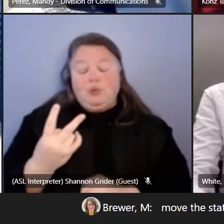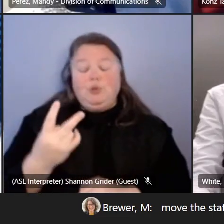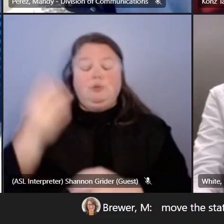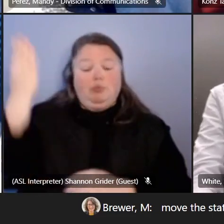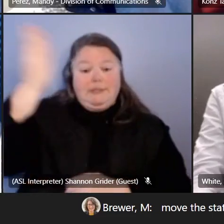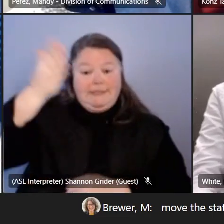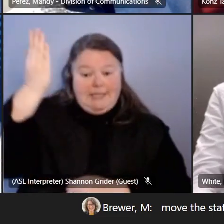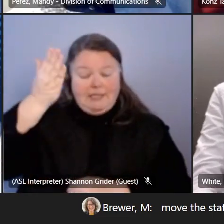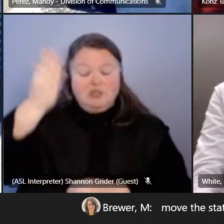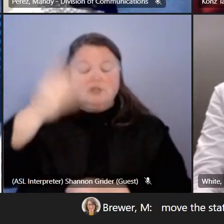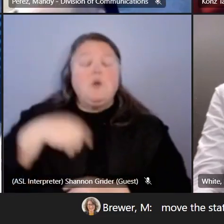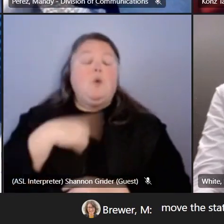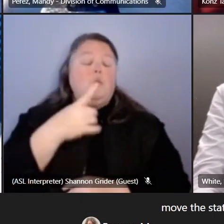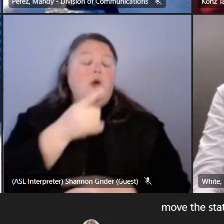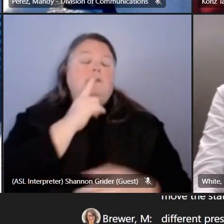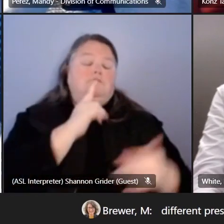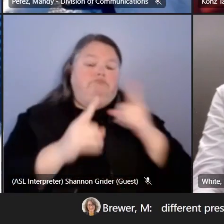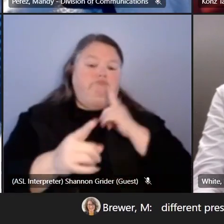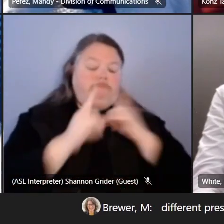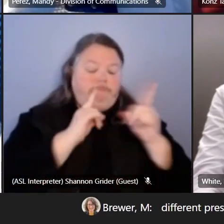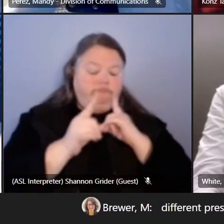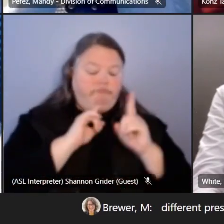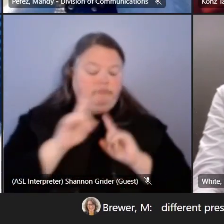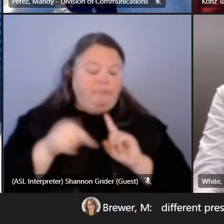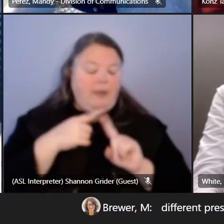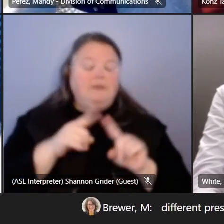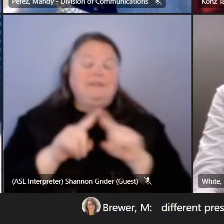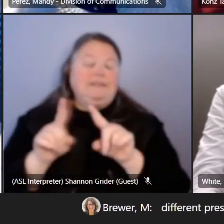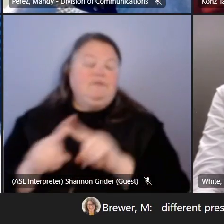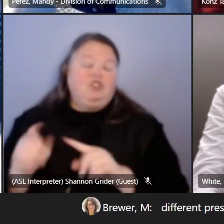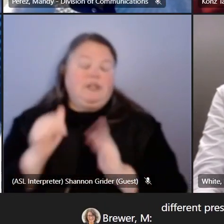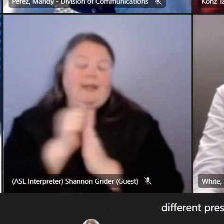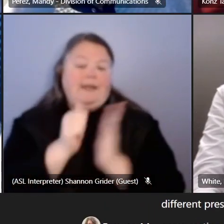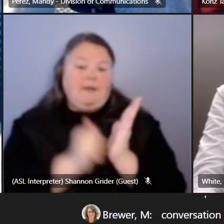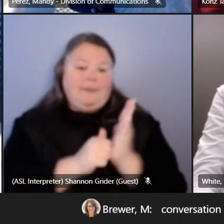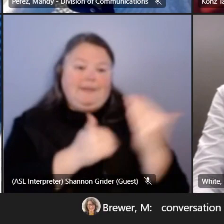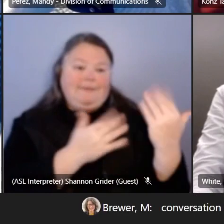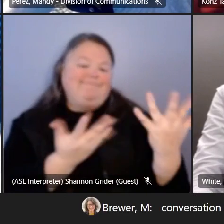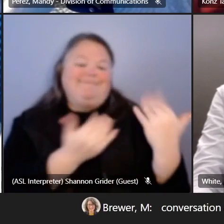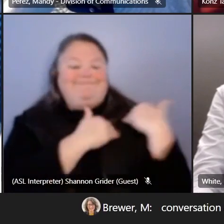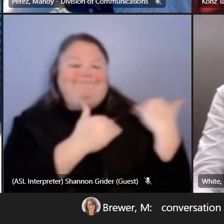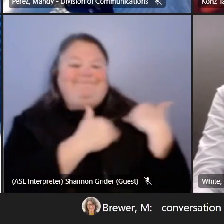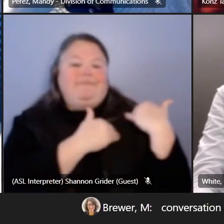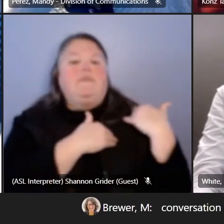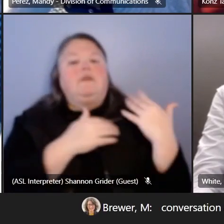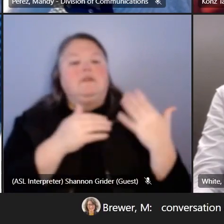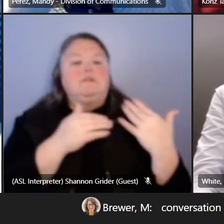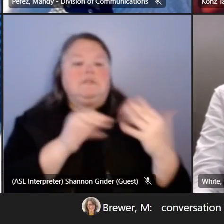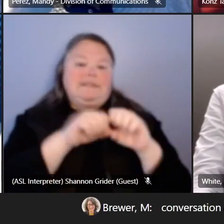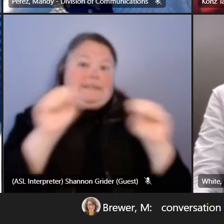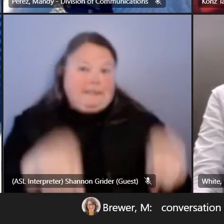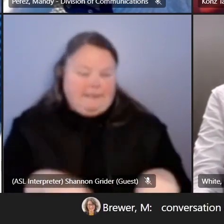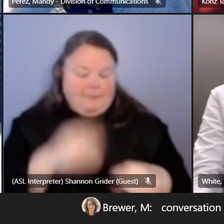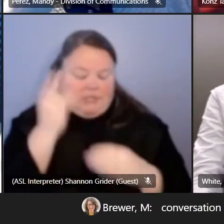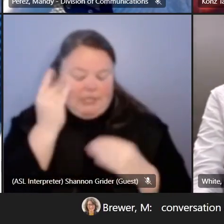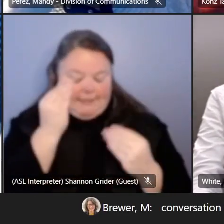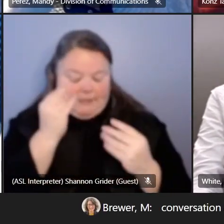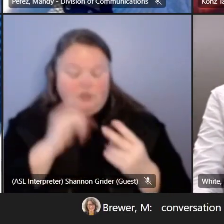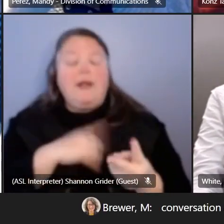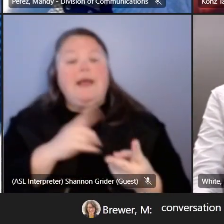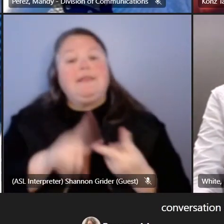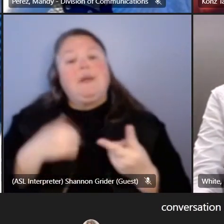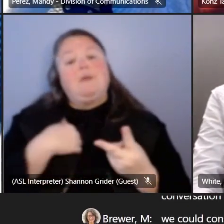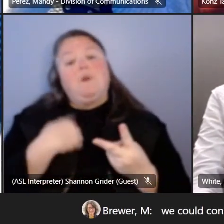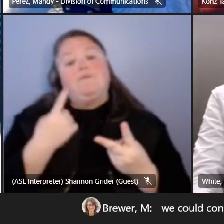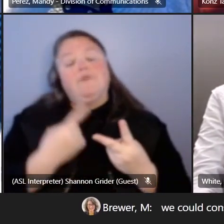just engaging in conversation around what different accountability systems we could consider and then we had one from Knowledge